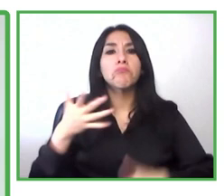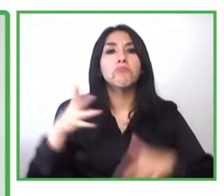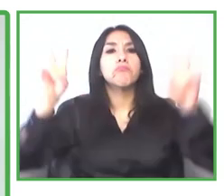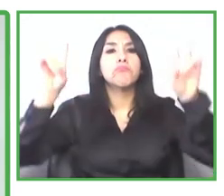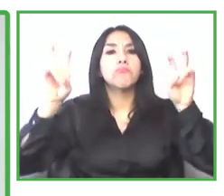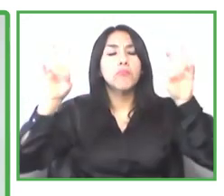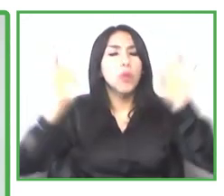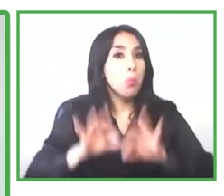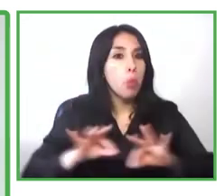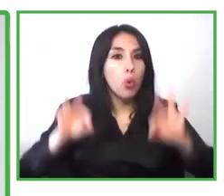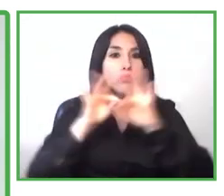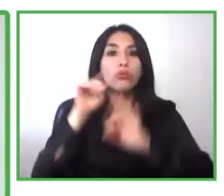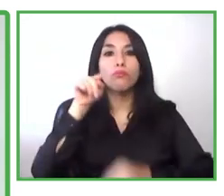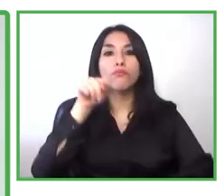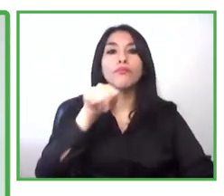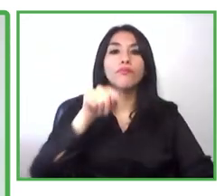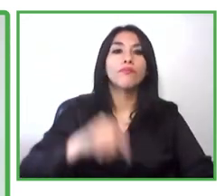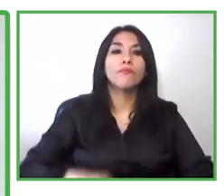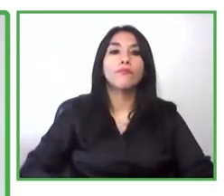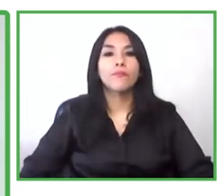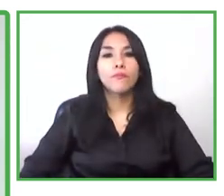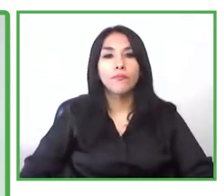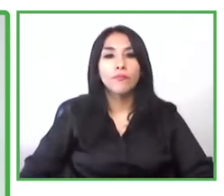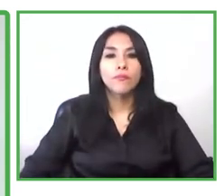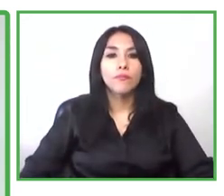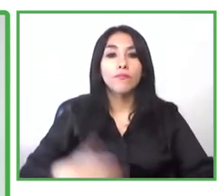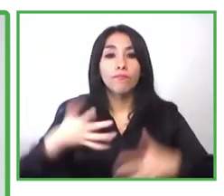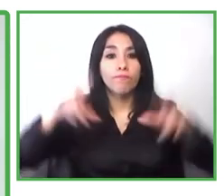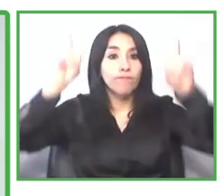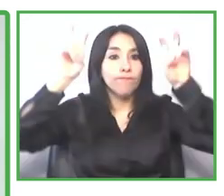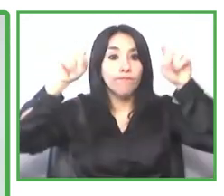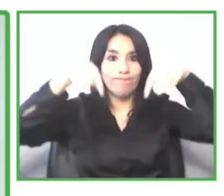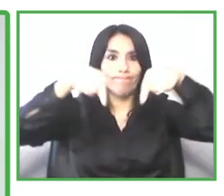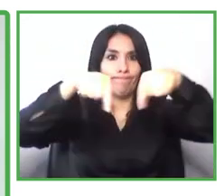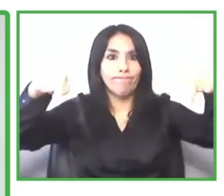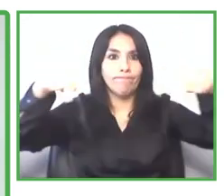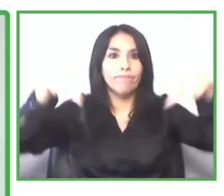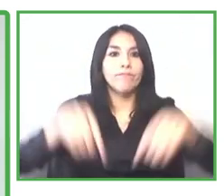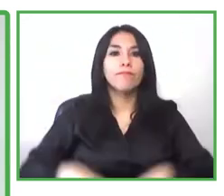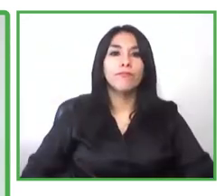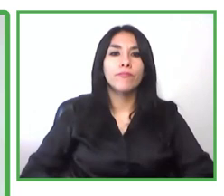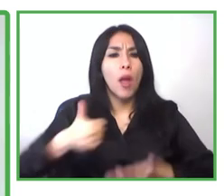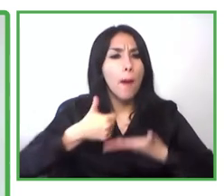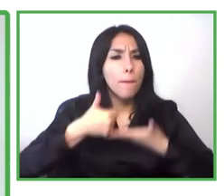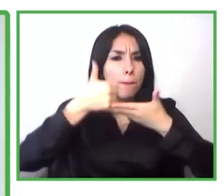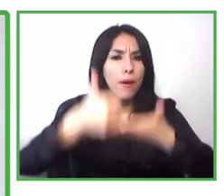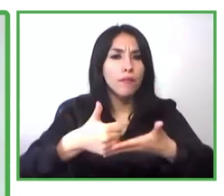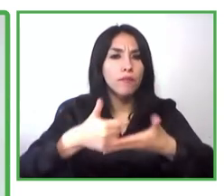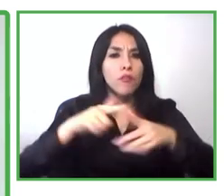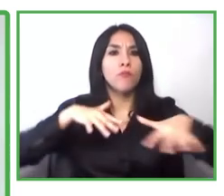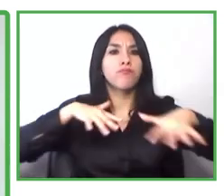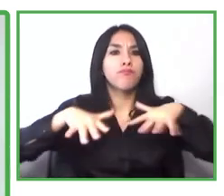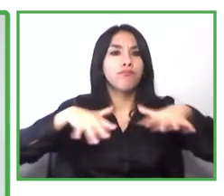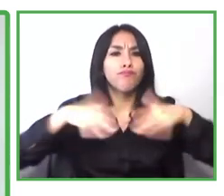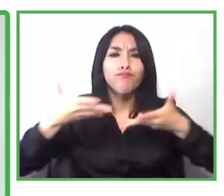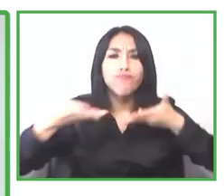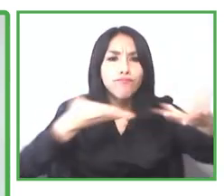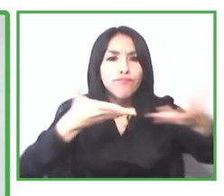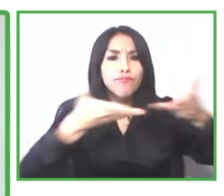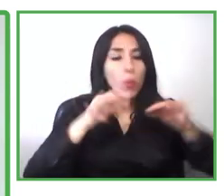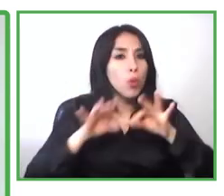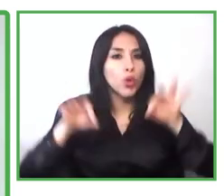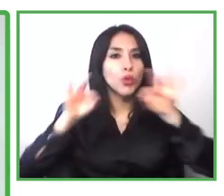these functions. And it is very important, this conversation is very important to the ecosystems for those to work